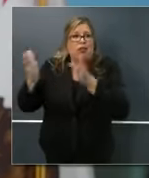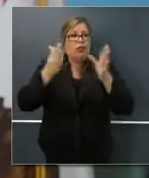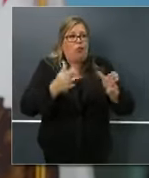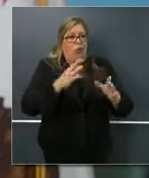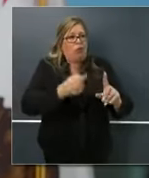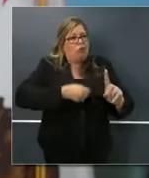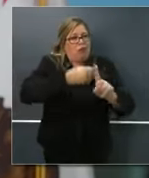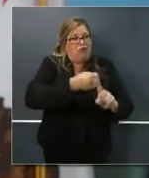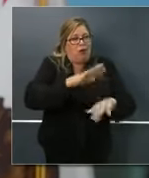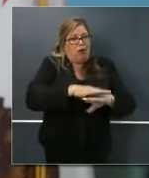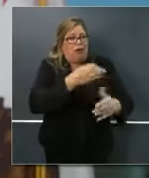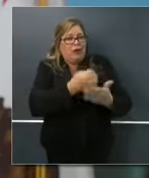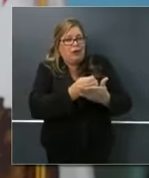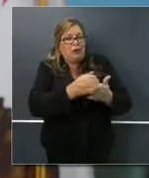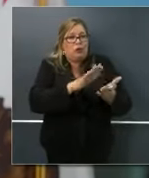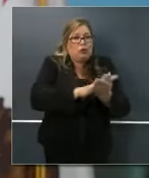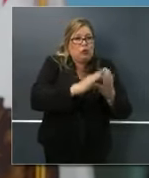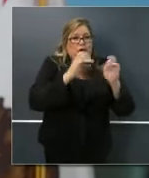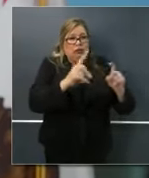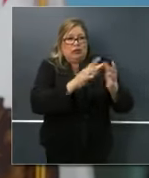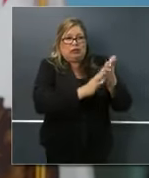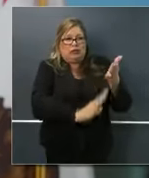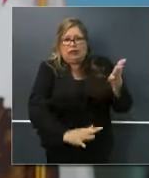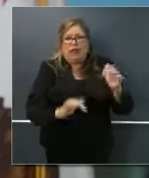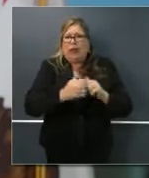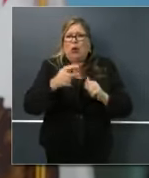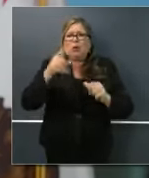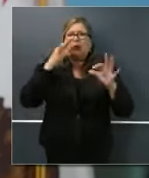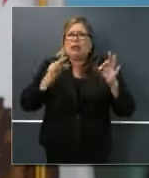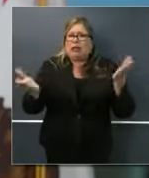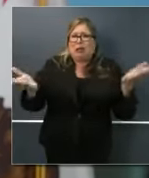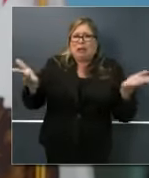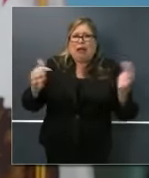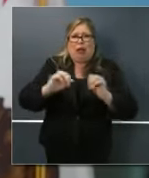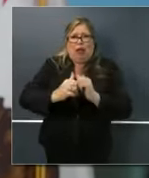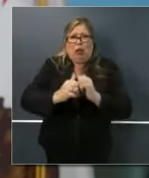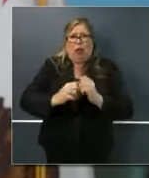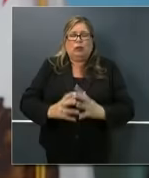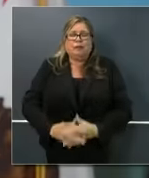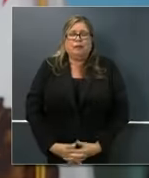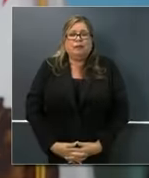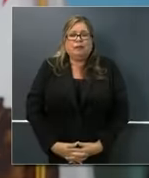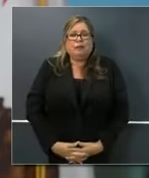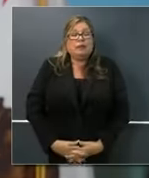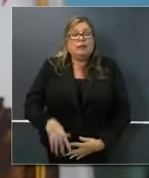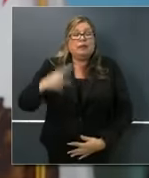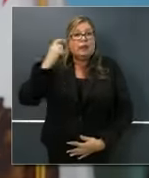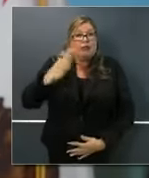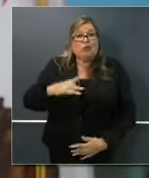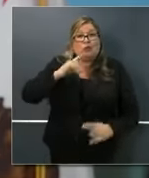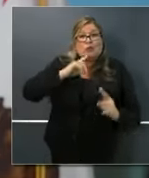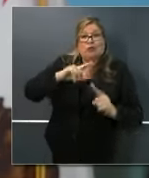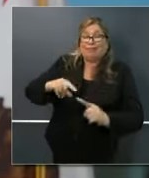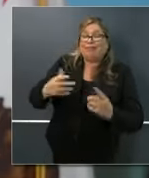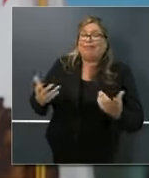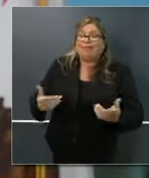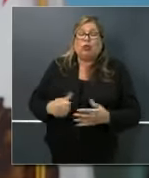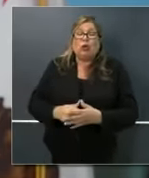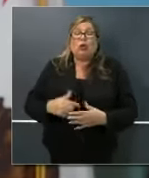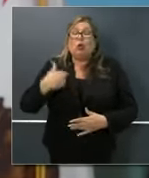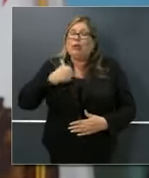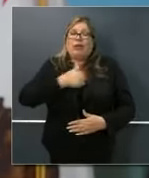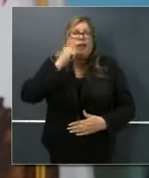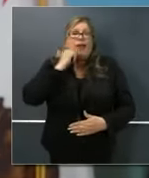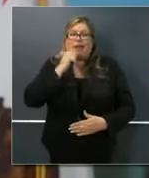single day. We're constantly iterating, constantly toggling, as I said, back and forth in terms of our approach